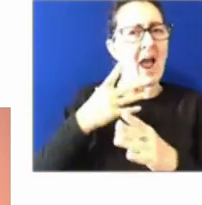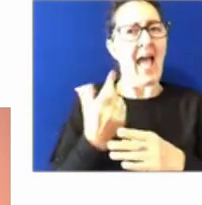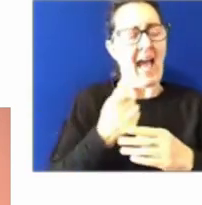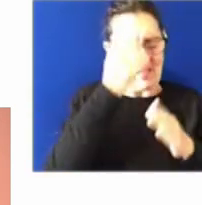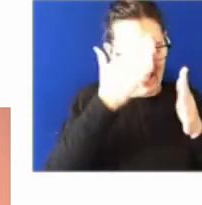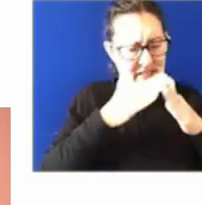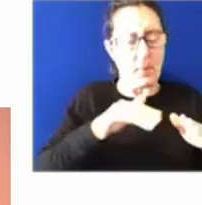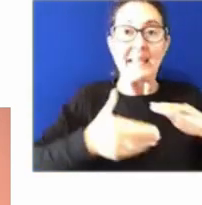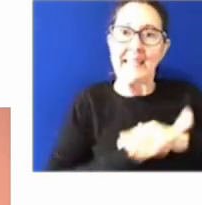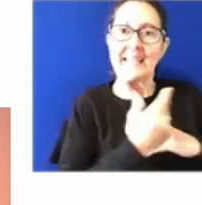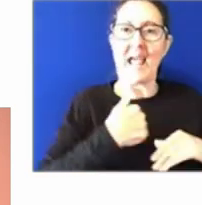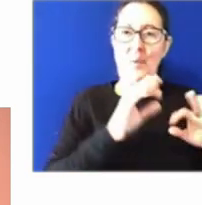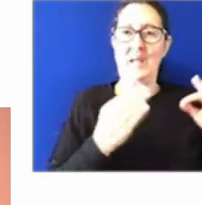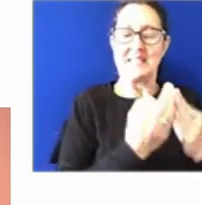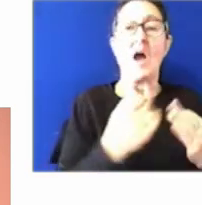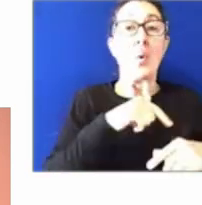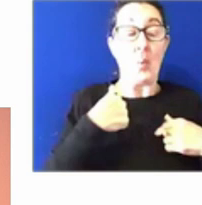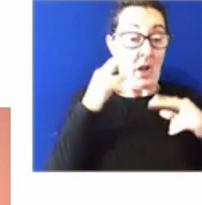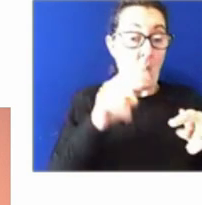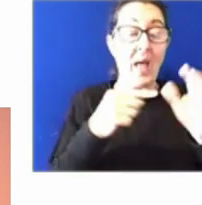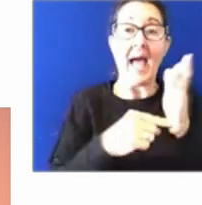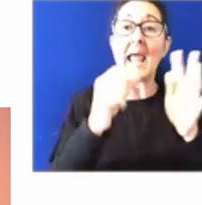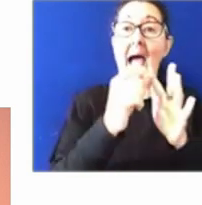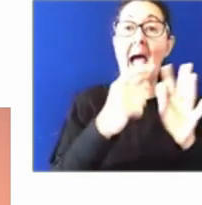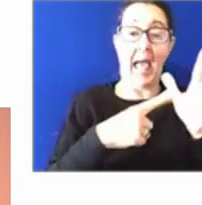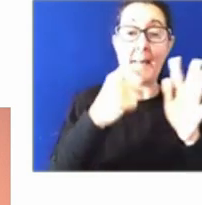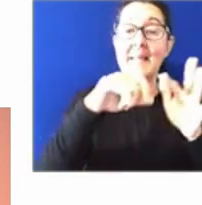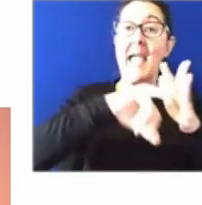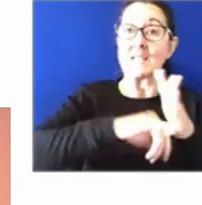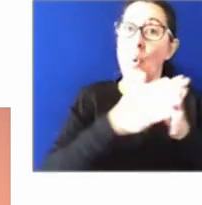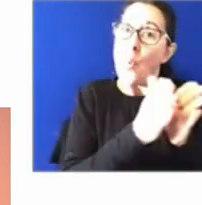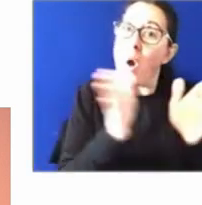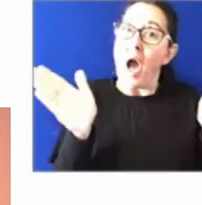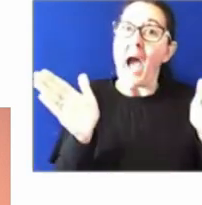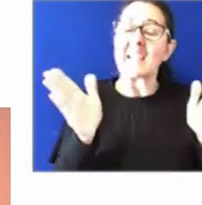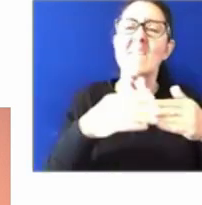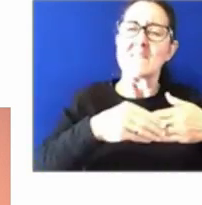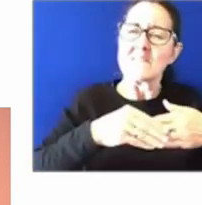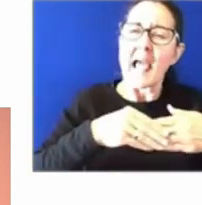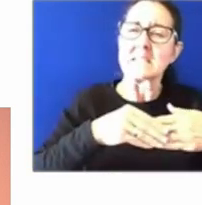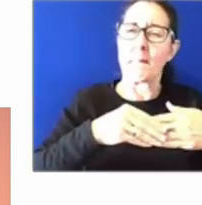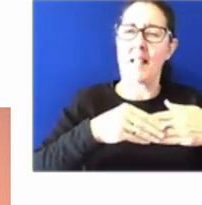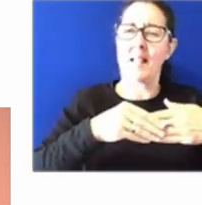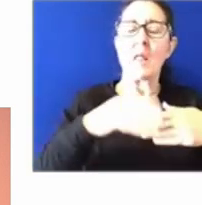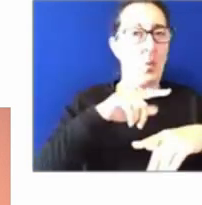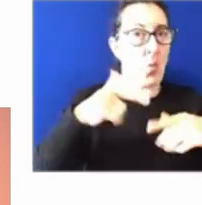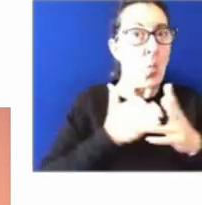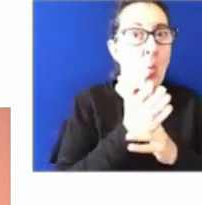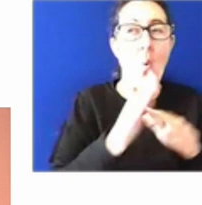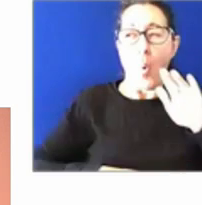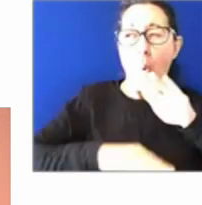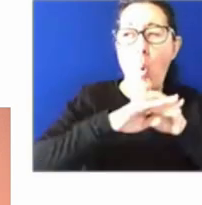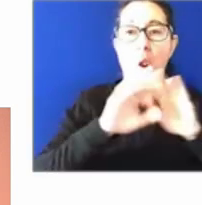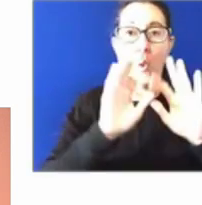-wide, APS-wide approach to flexibility. And I'm sure you're going to have questions on that. And while